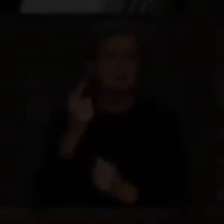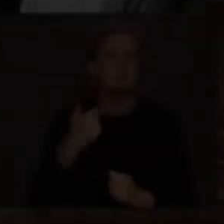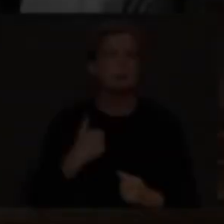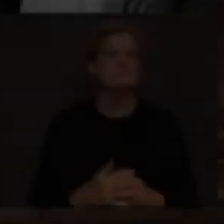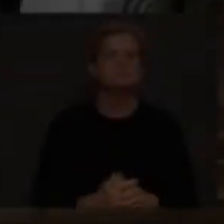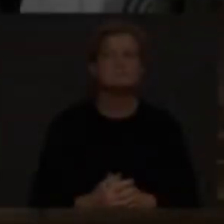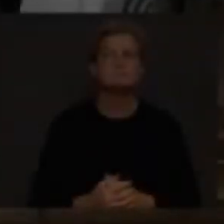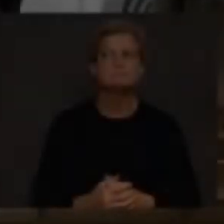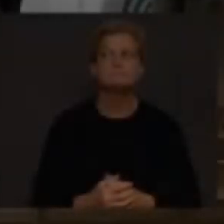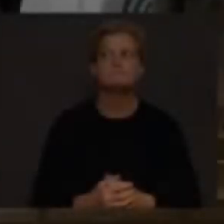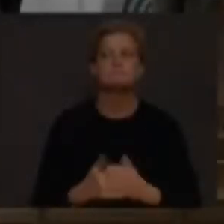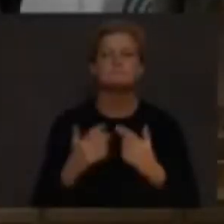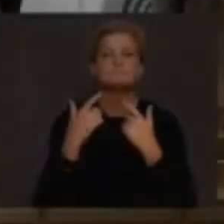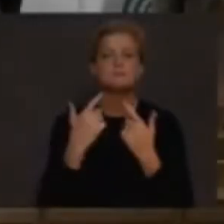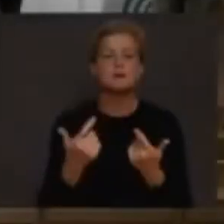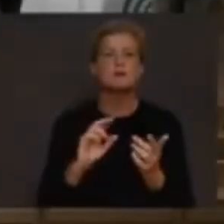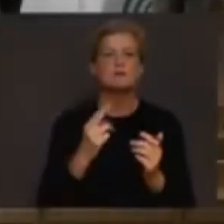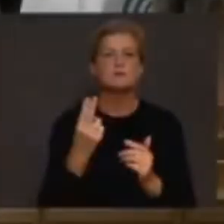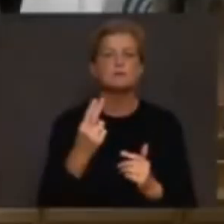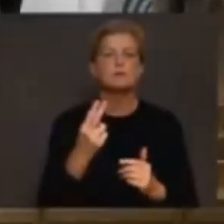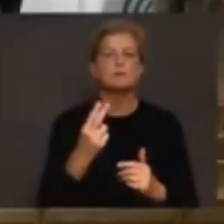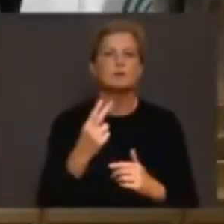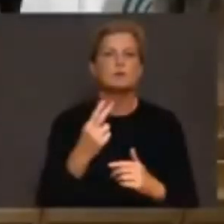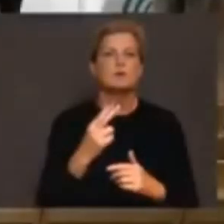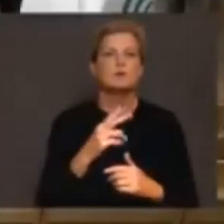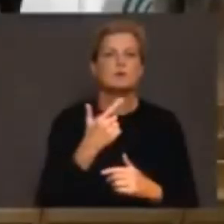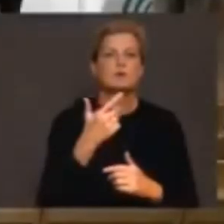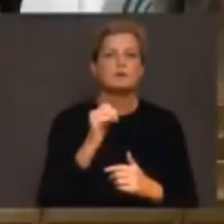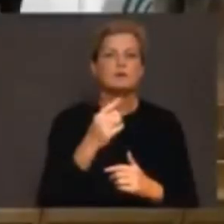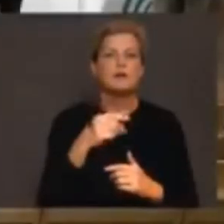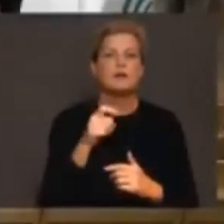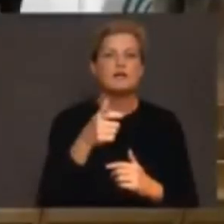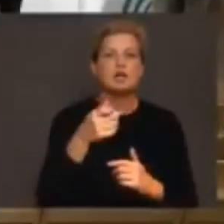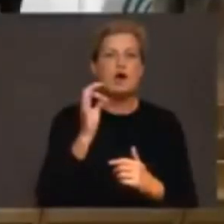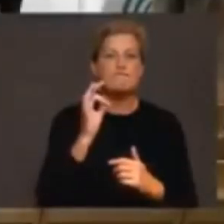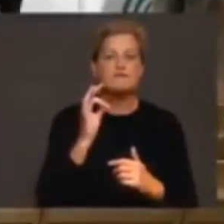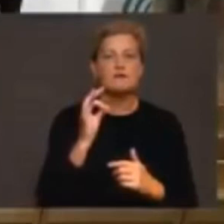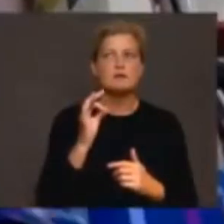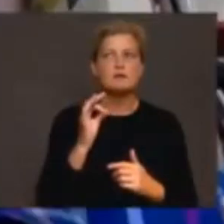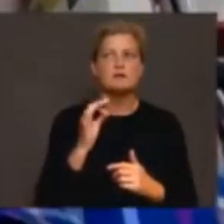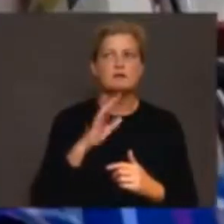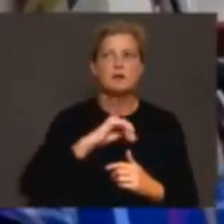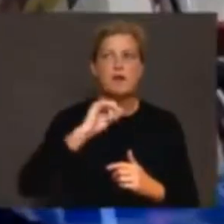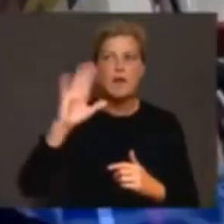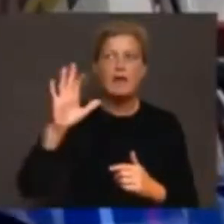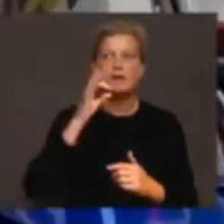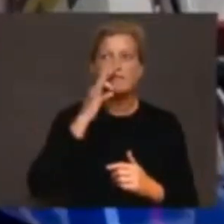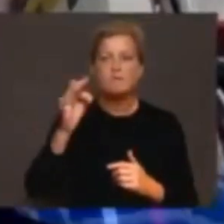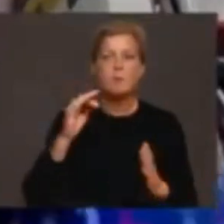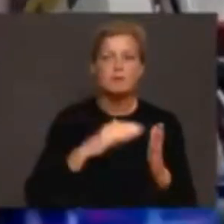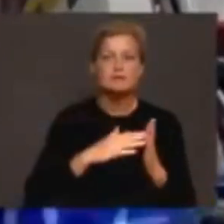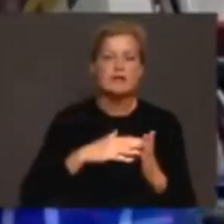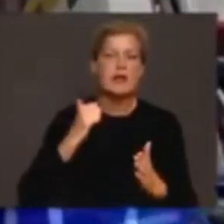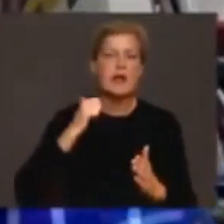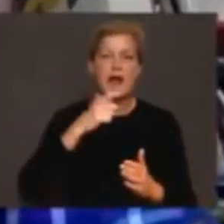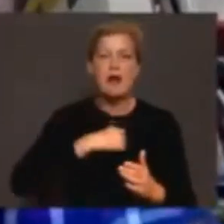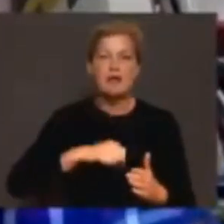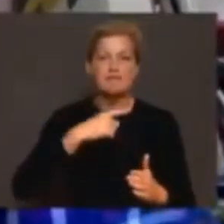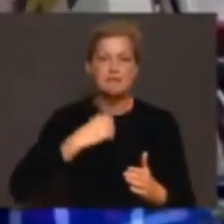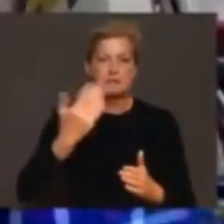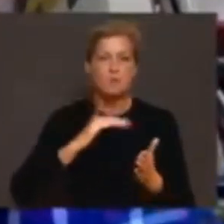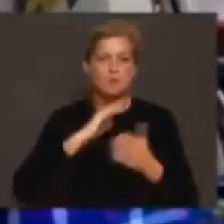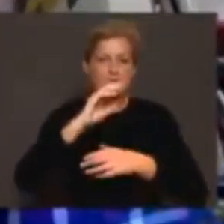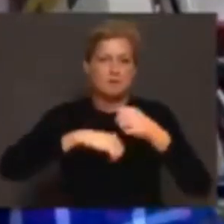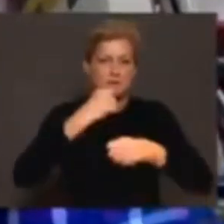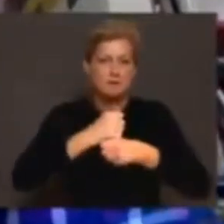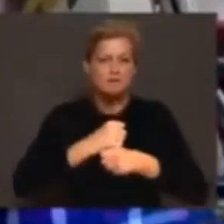The Telegraph. Hello, hi. This is for Anders Tegnell. We're seeing rising cases